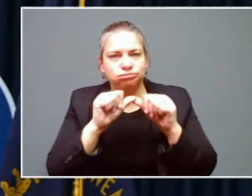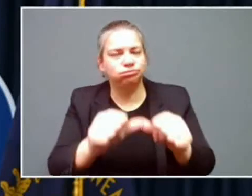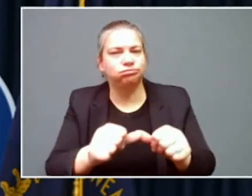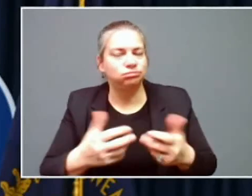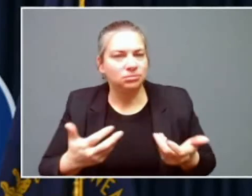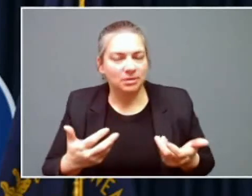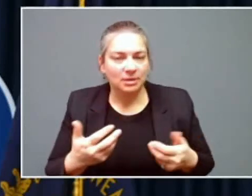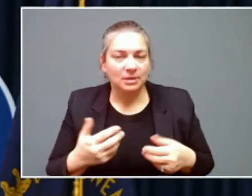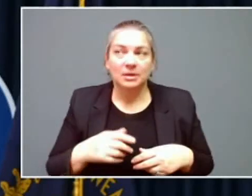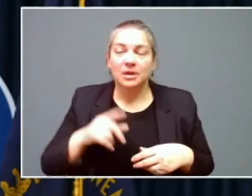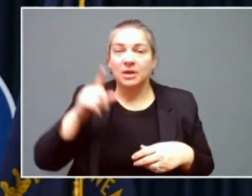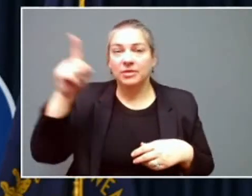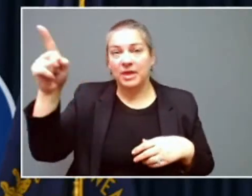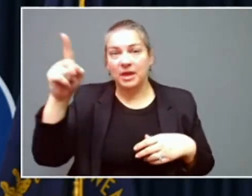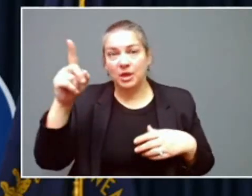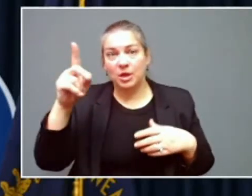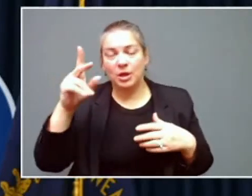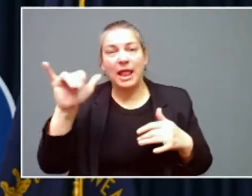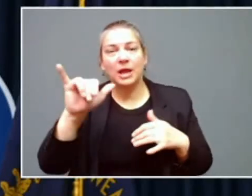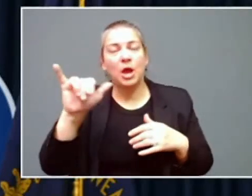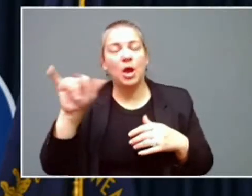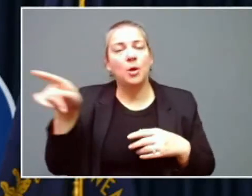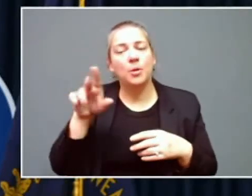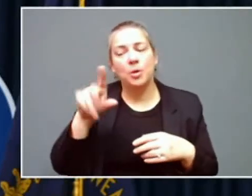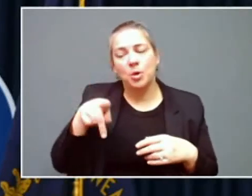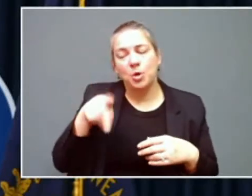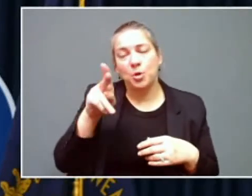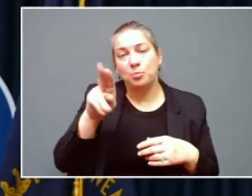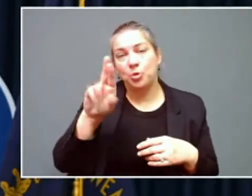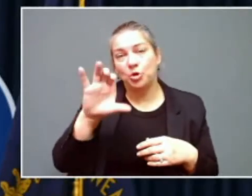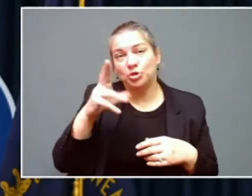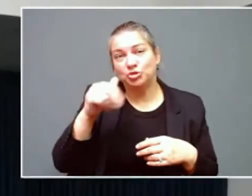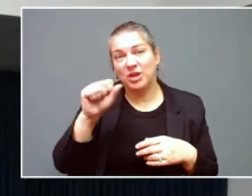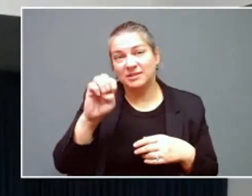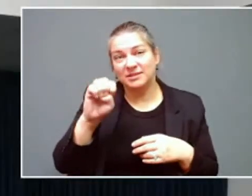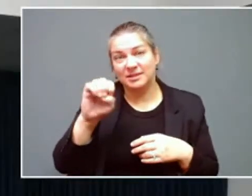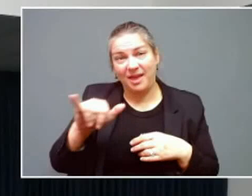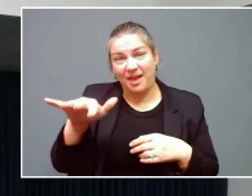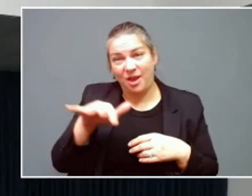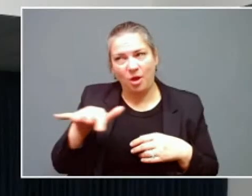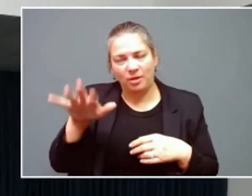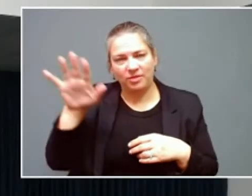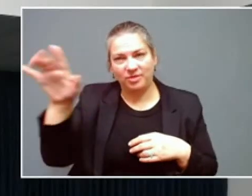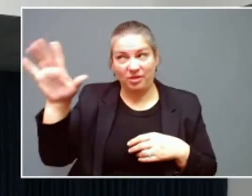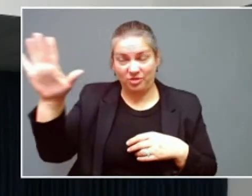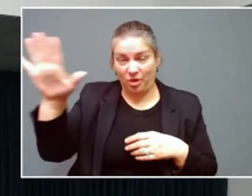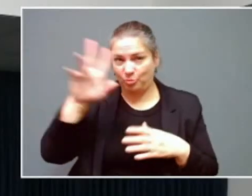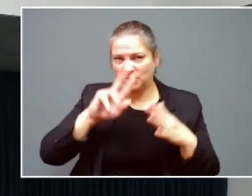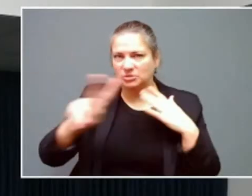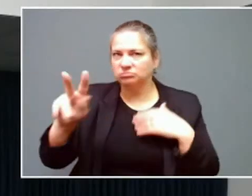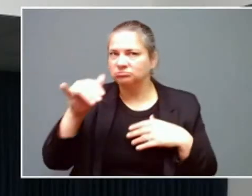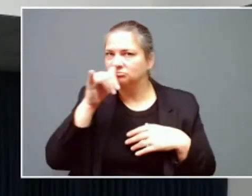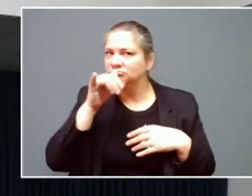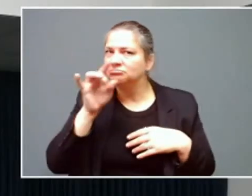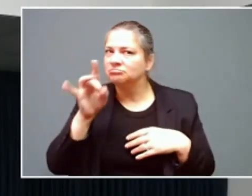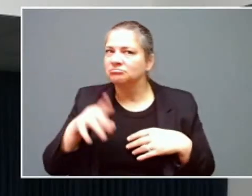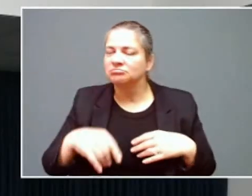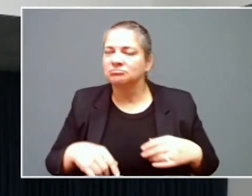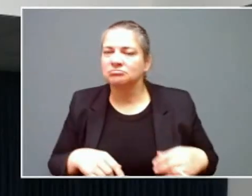the purchase area are really rough at the moment. May I ask one more question? question, maybe for you, Professor, how